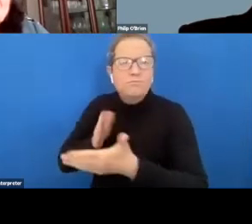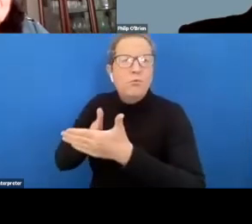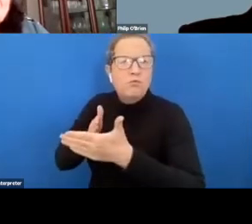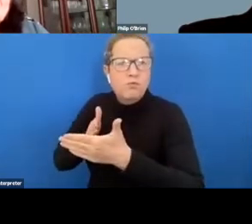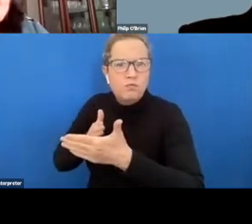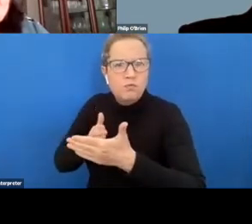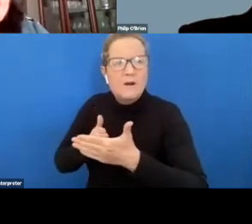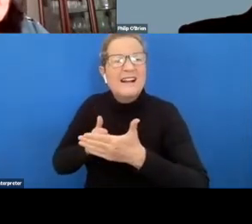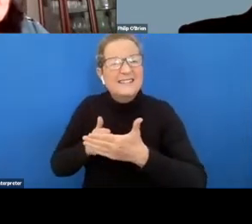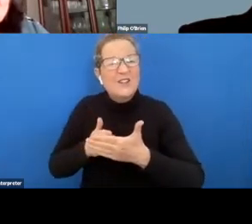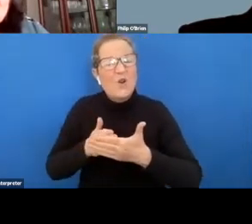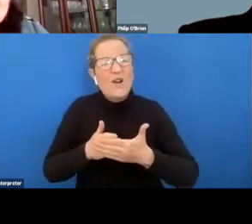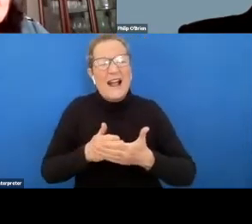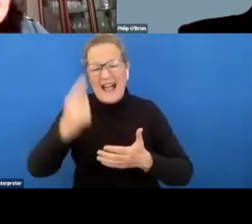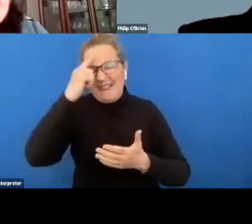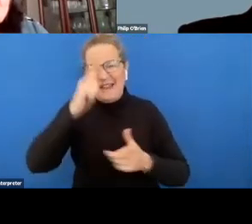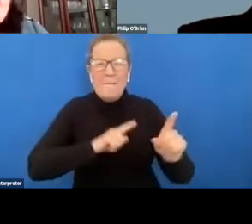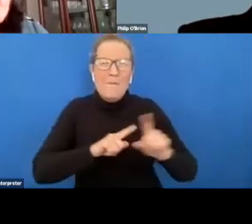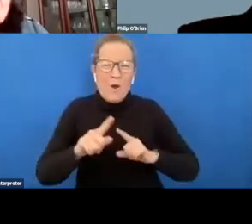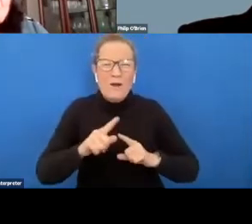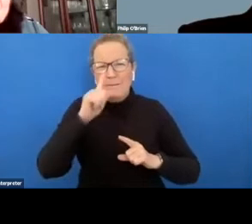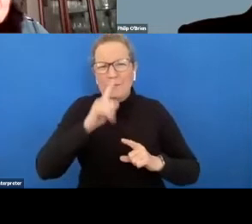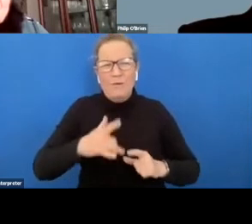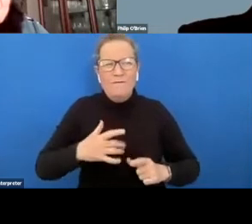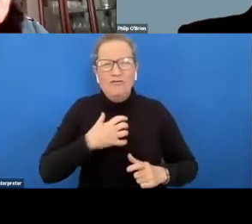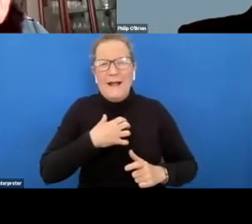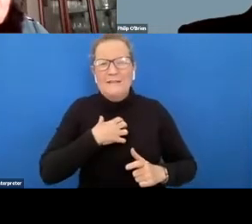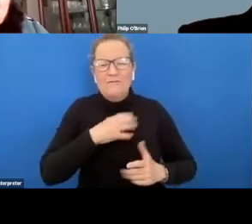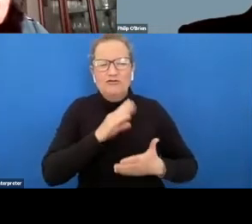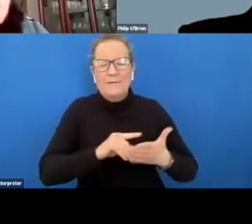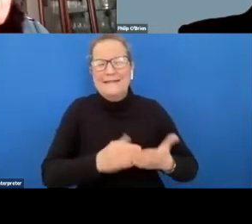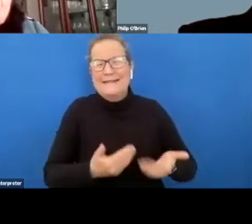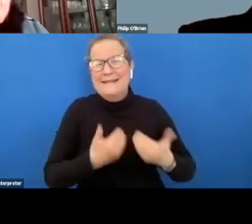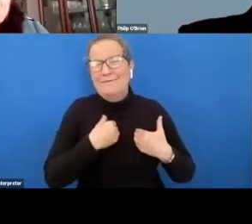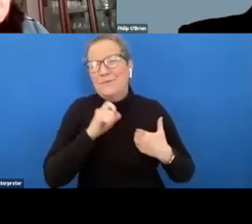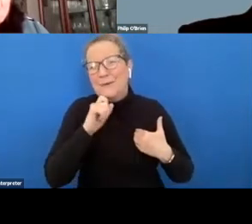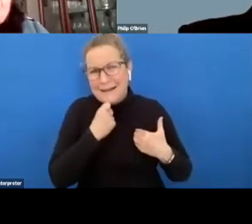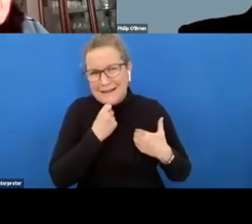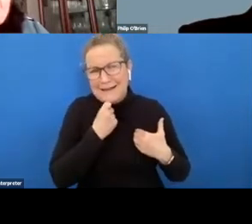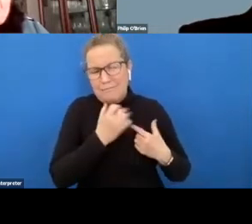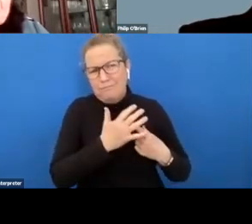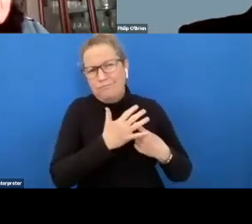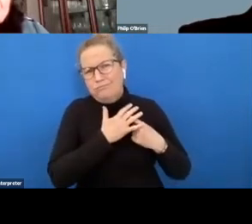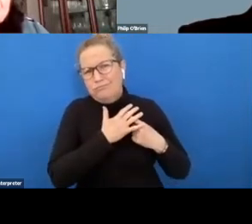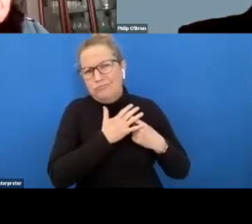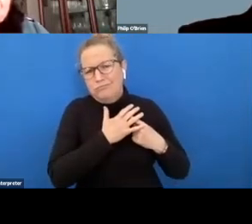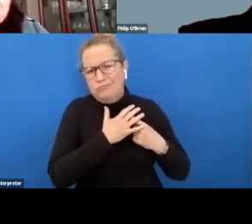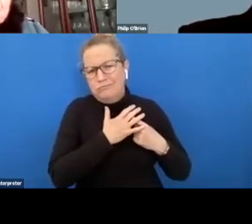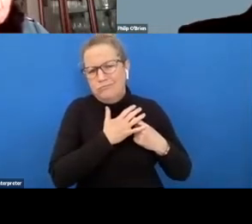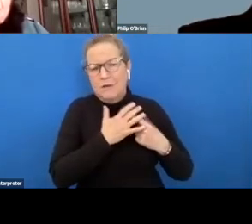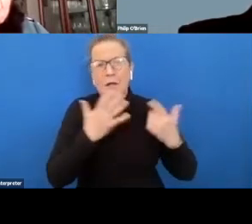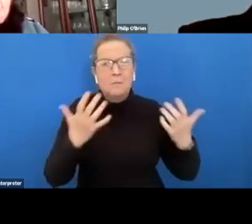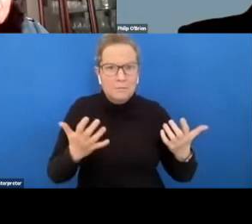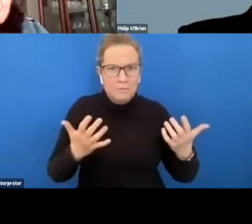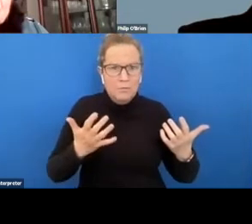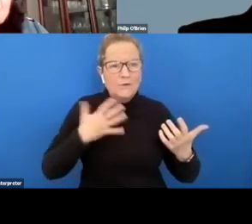it's about fear of discrimination um and yet unless people need to tell you they don't need to you know you just need to make sure that your processes are accessible